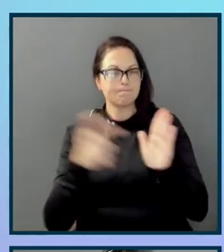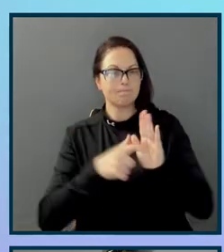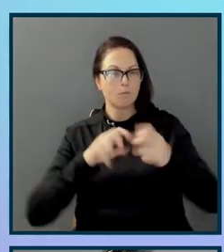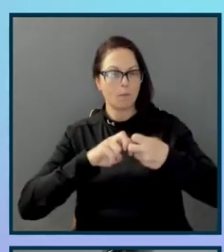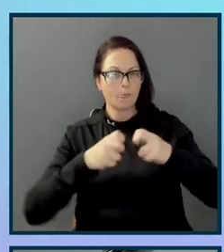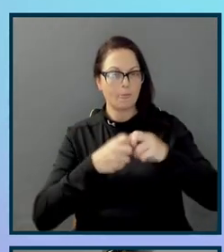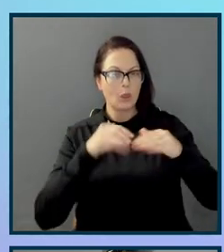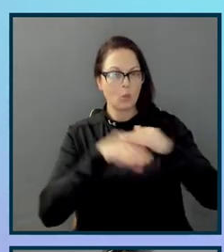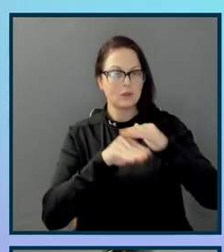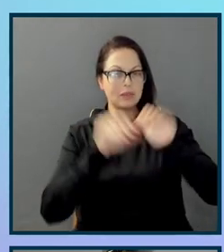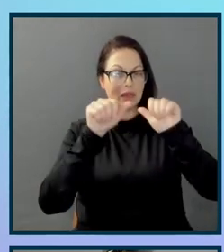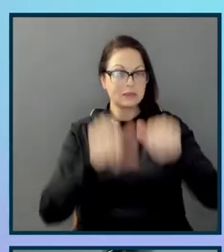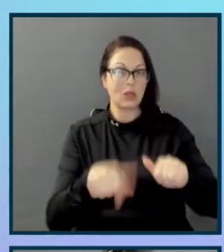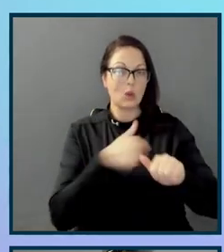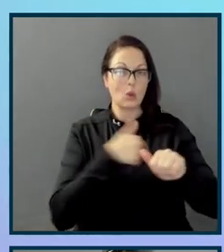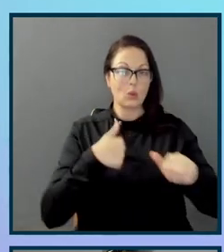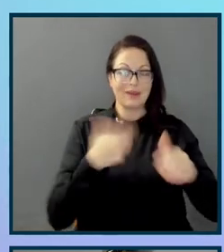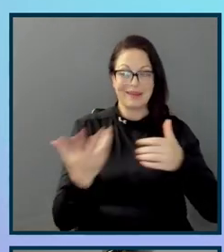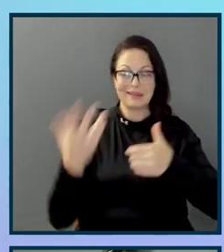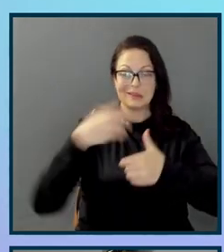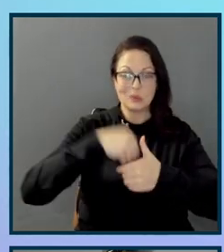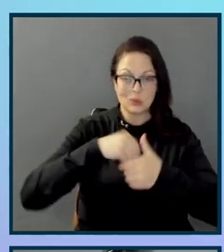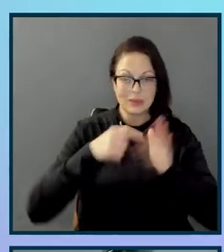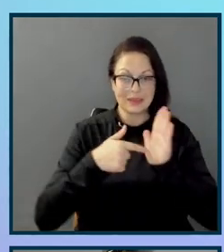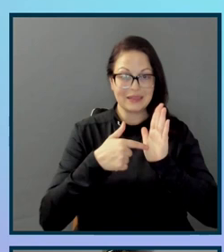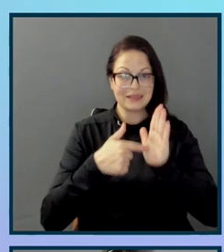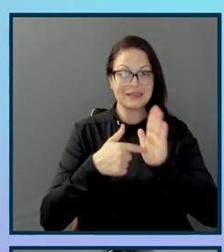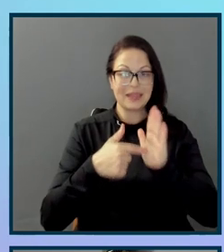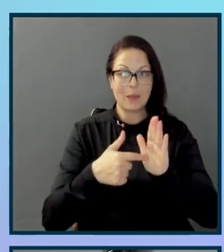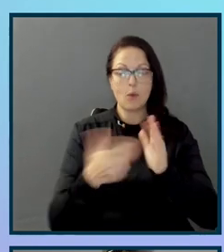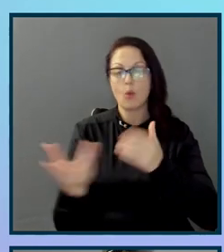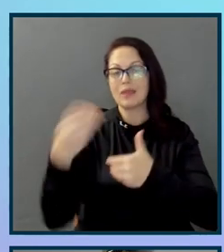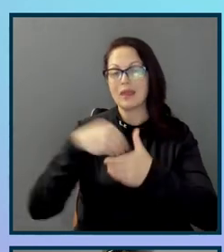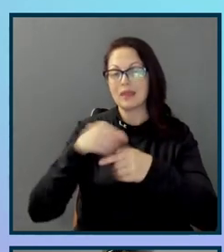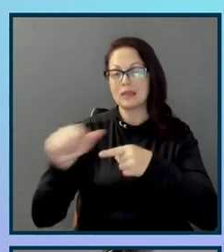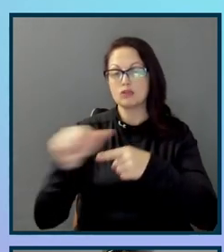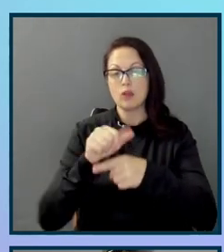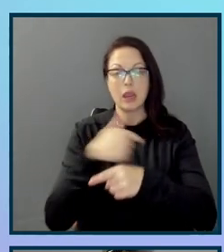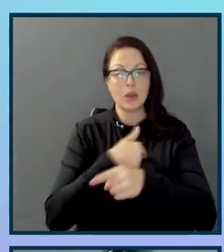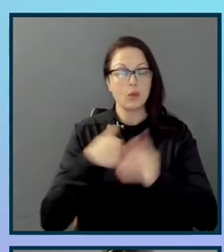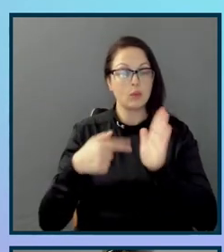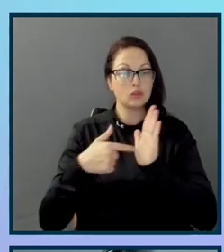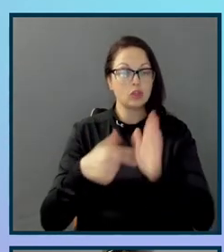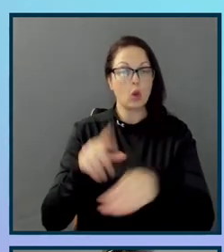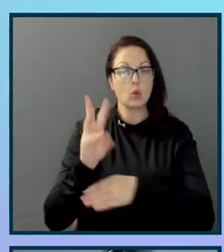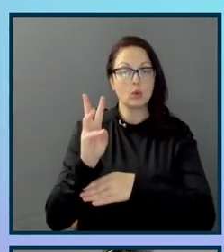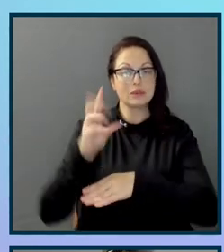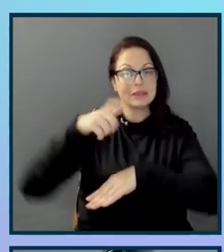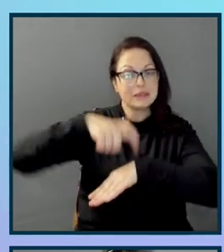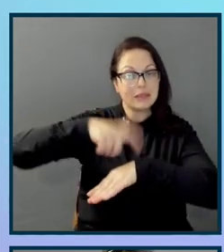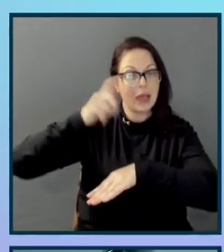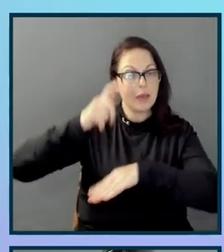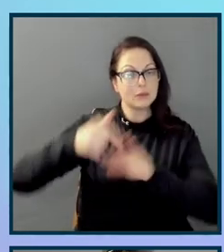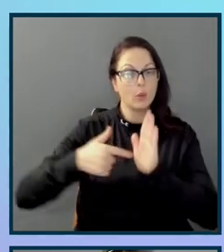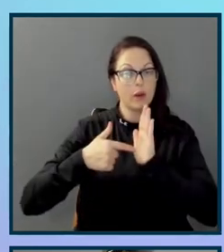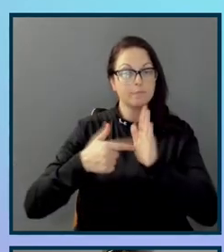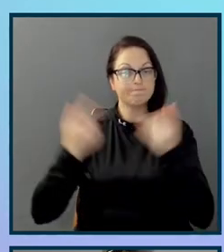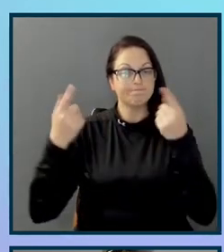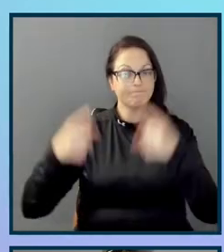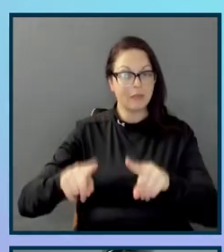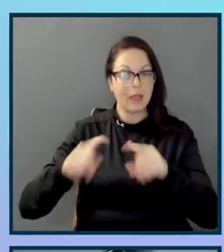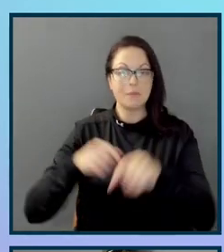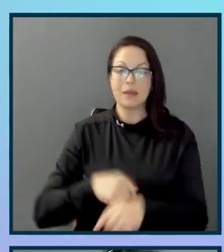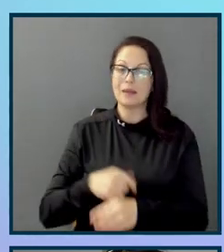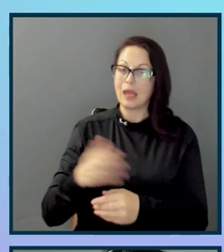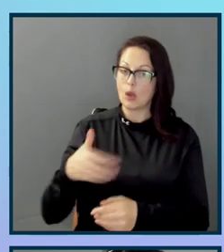we made sure to include these examples included in our training. And today, we're going to share six instances of where this occurred and passing it back over